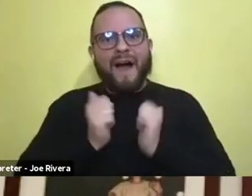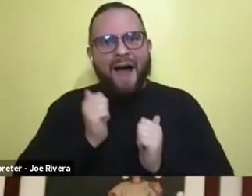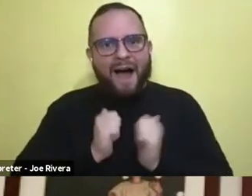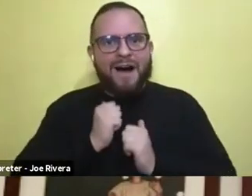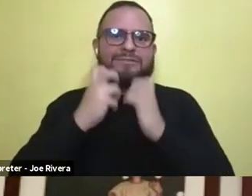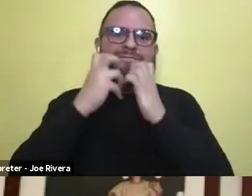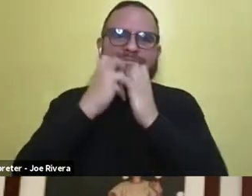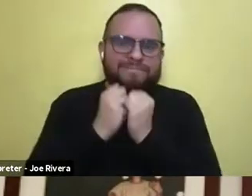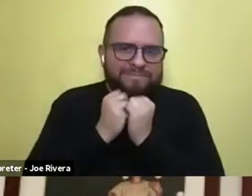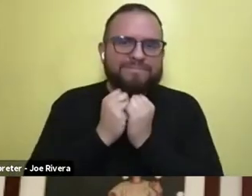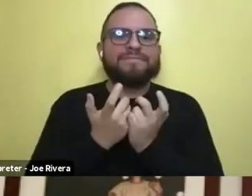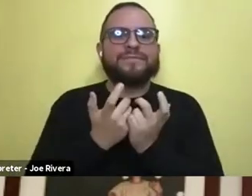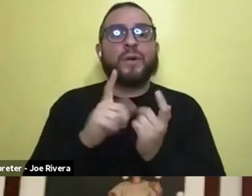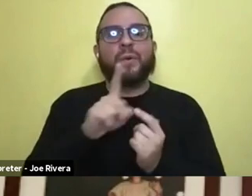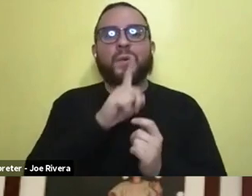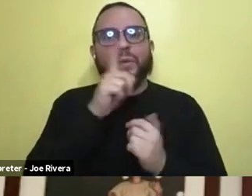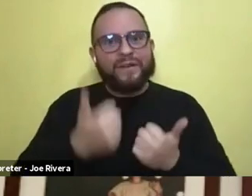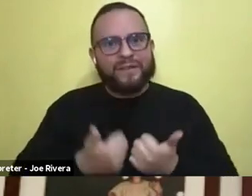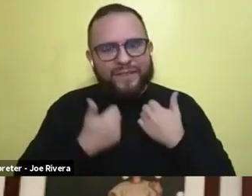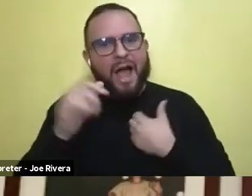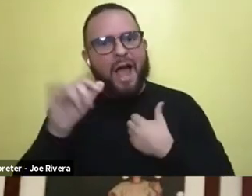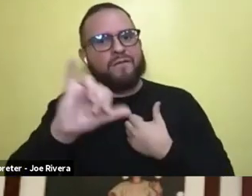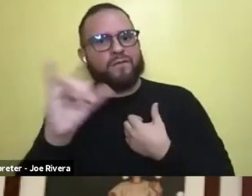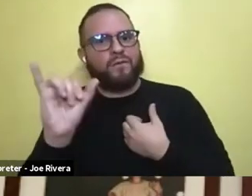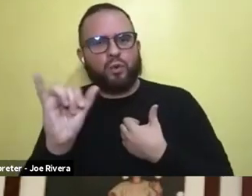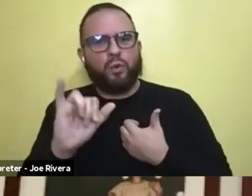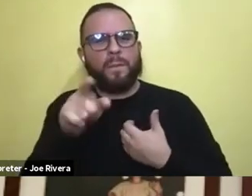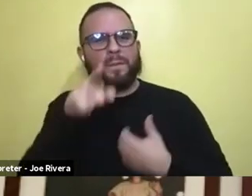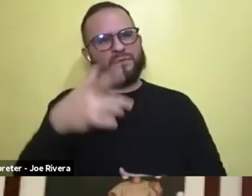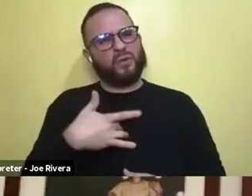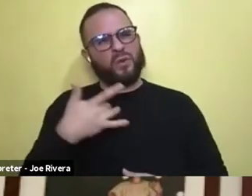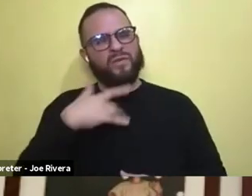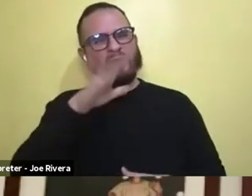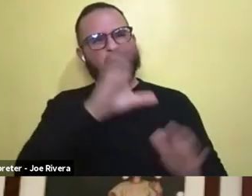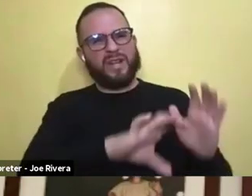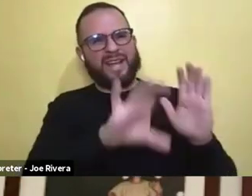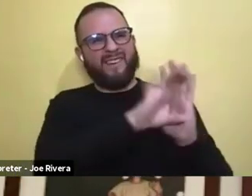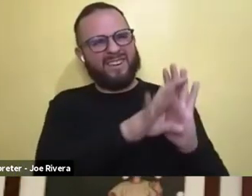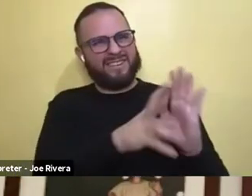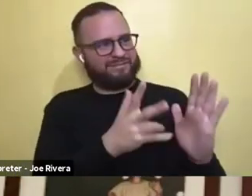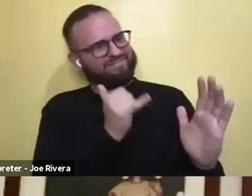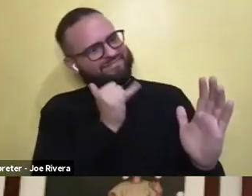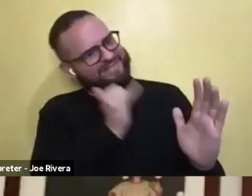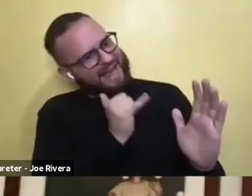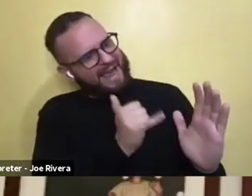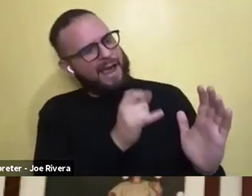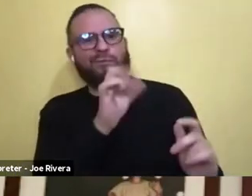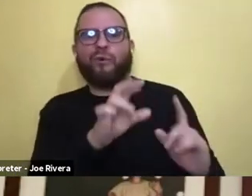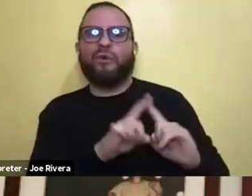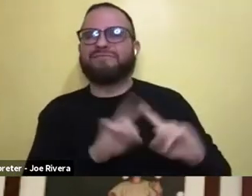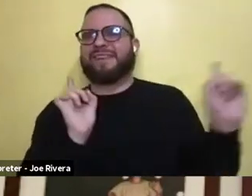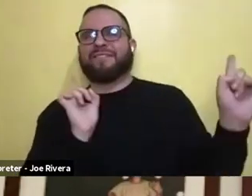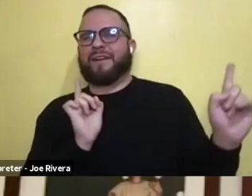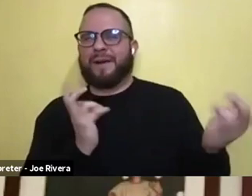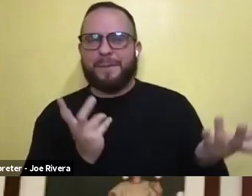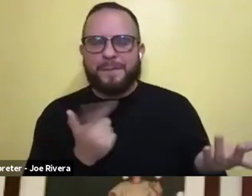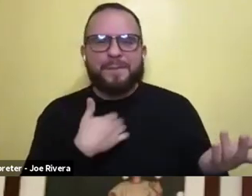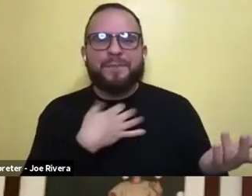and from your real life, how similar or different is the character from you? And did you pull any